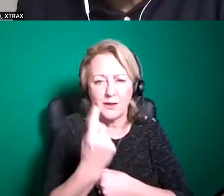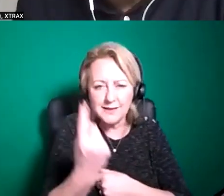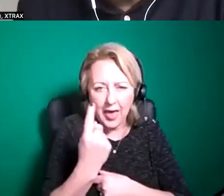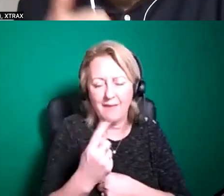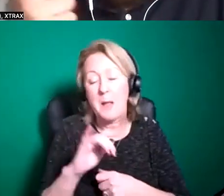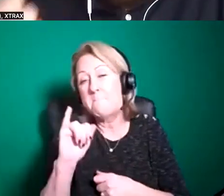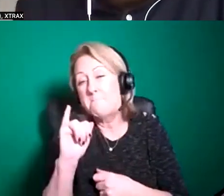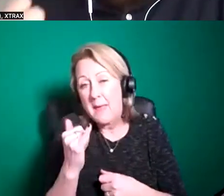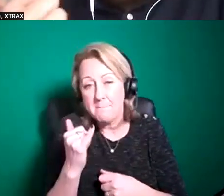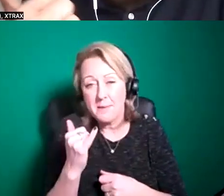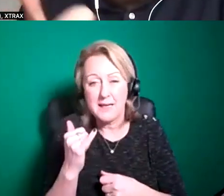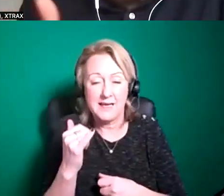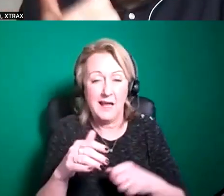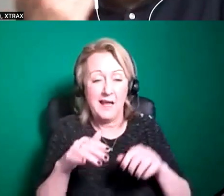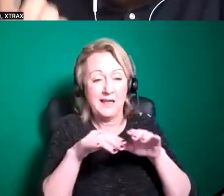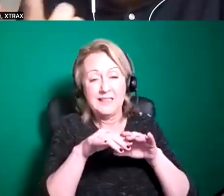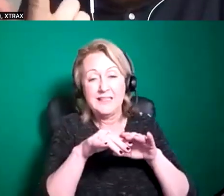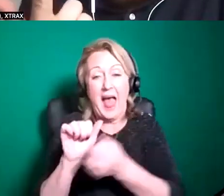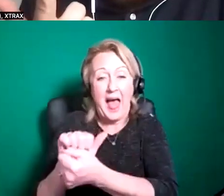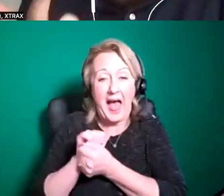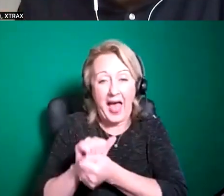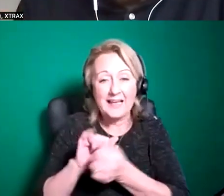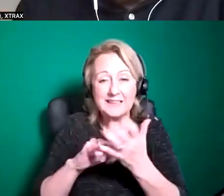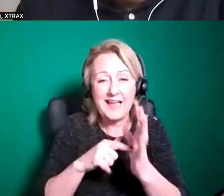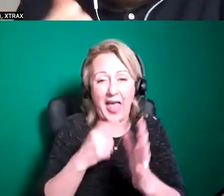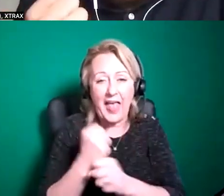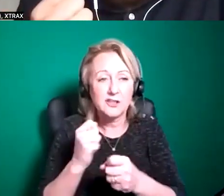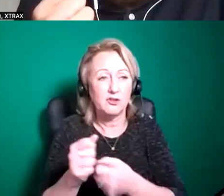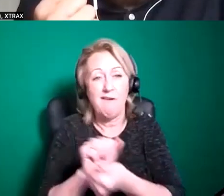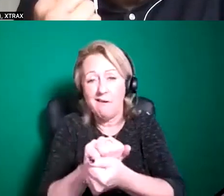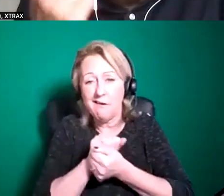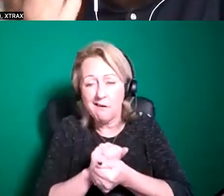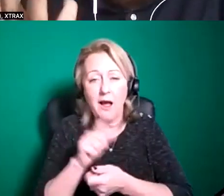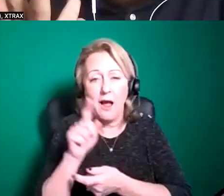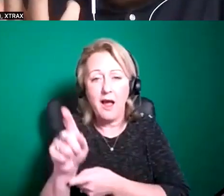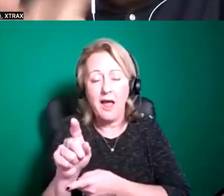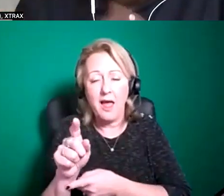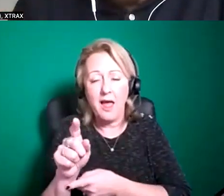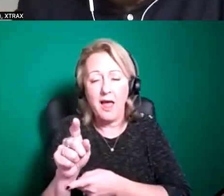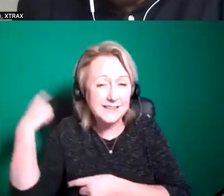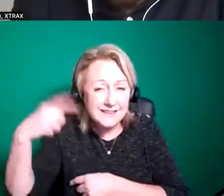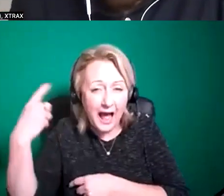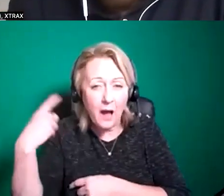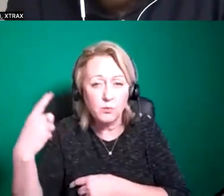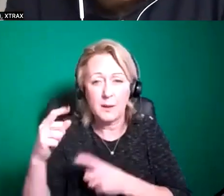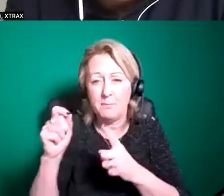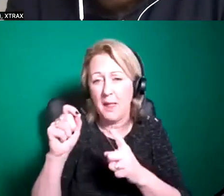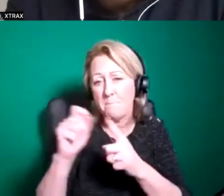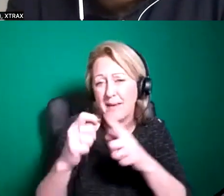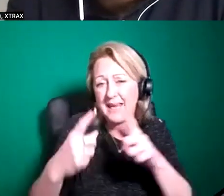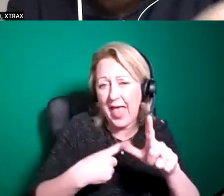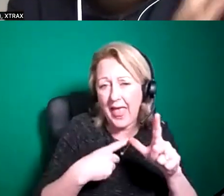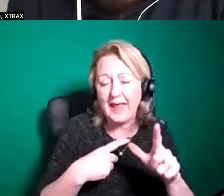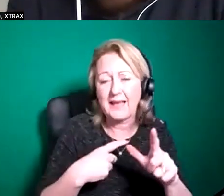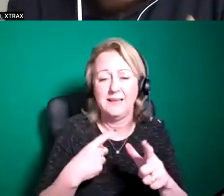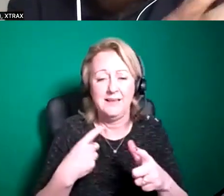things like staging higher sound and pa higher and trust higher and